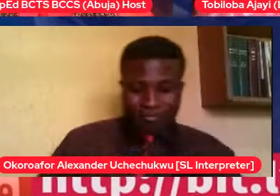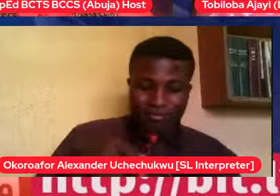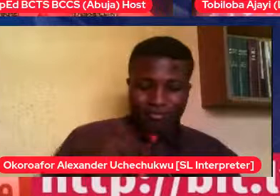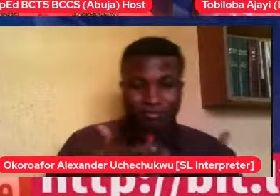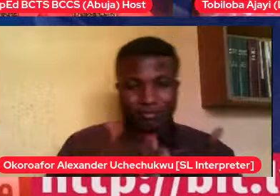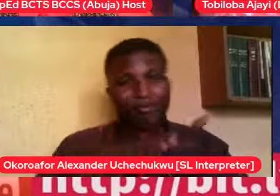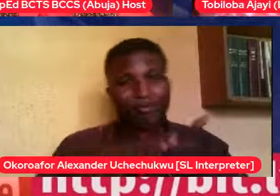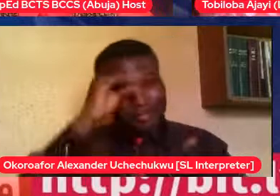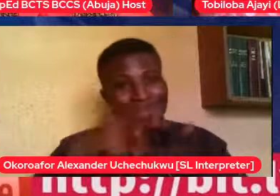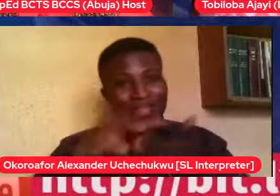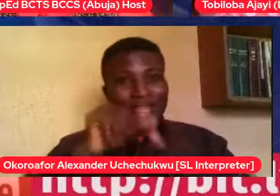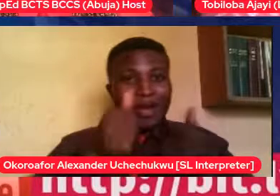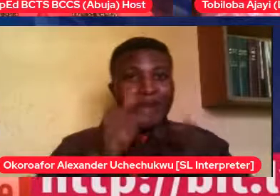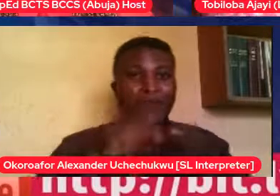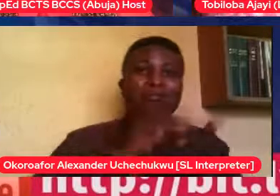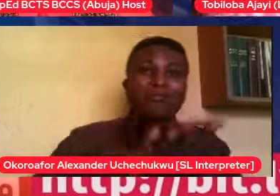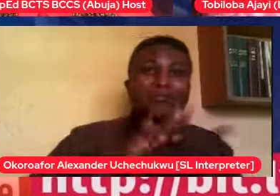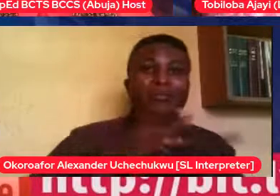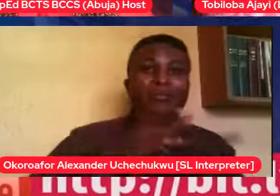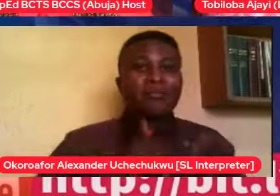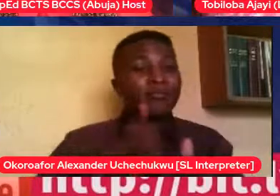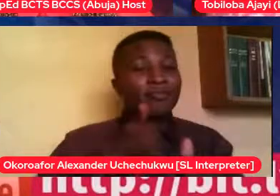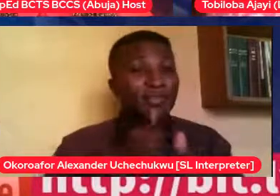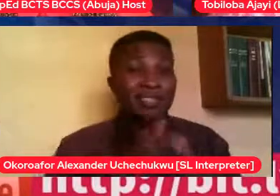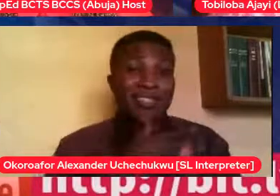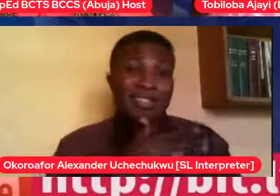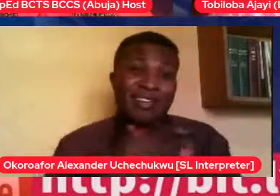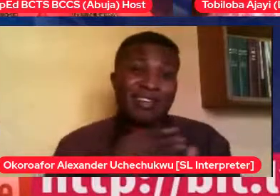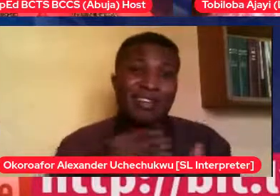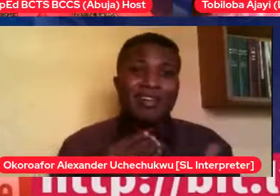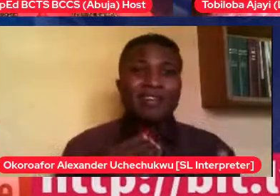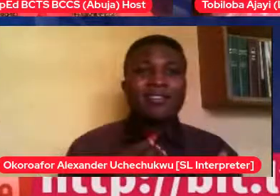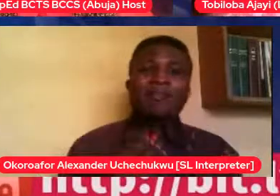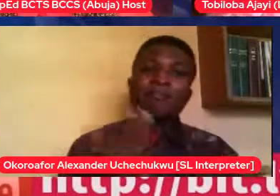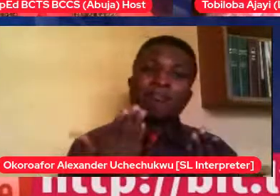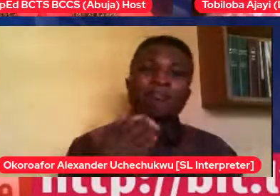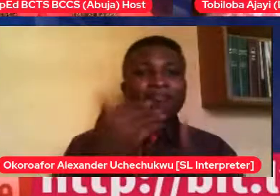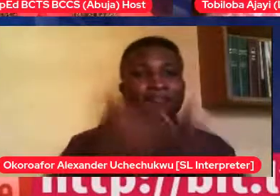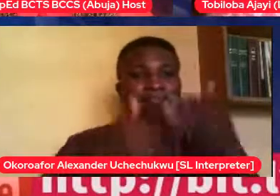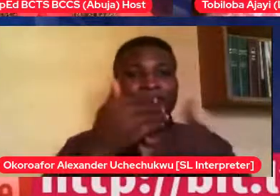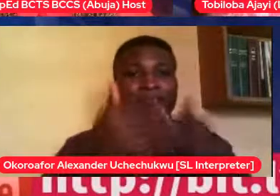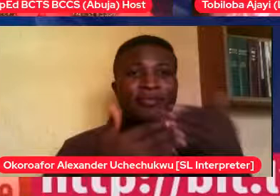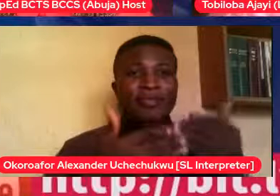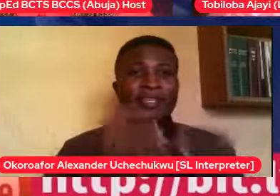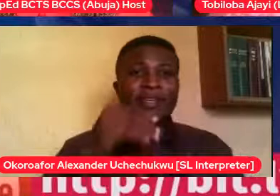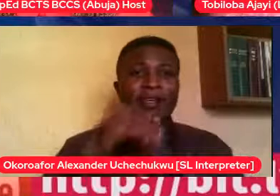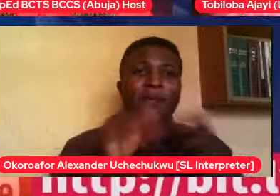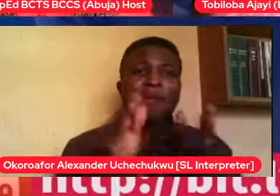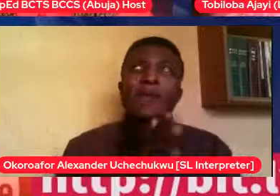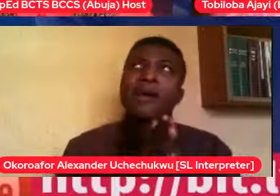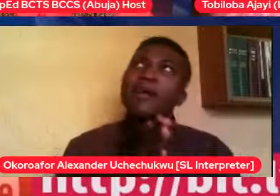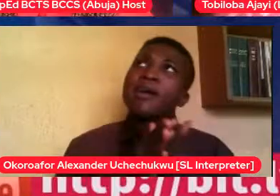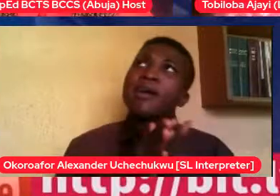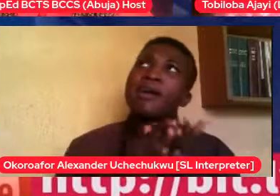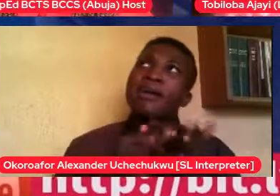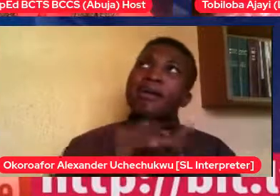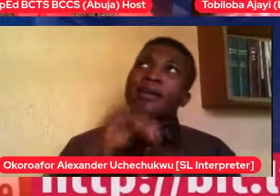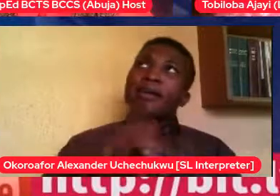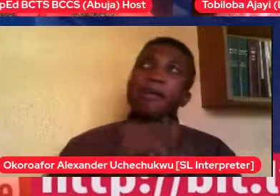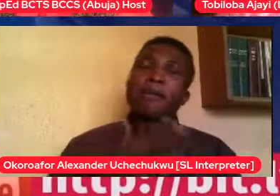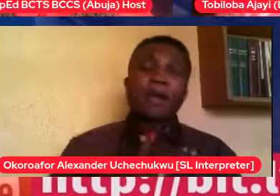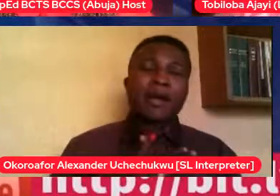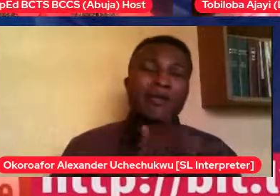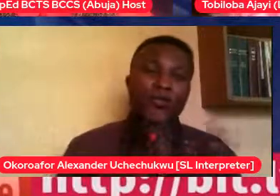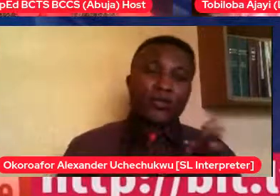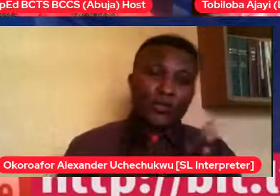say, GS3, so by 13, 14, conversations in class had already said, you know, who's pairing off with who, who